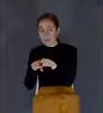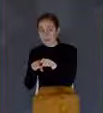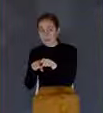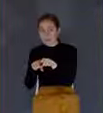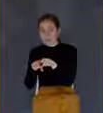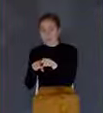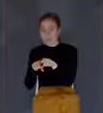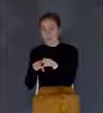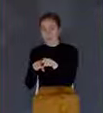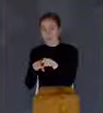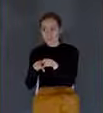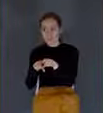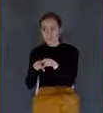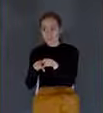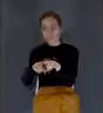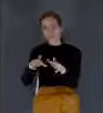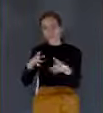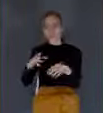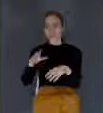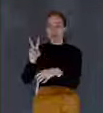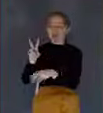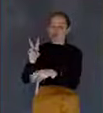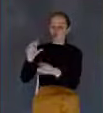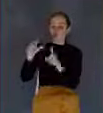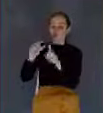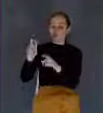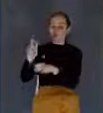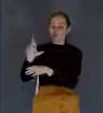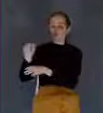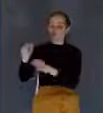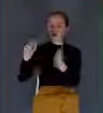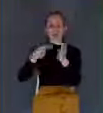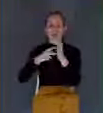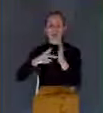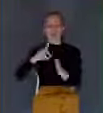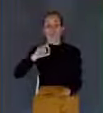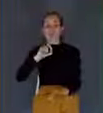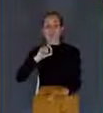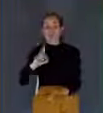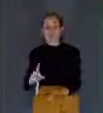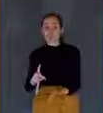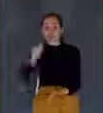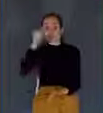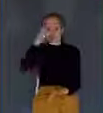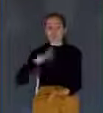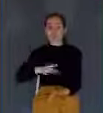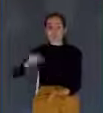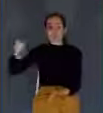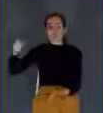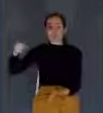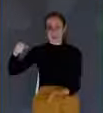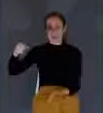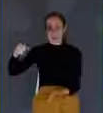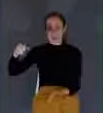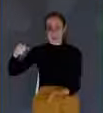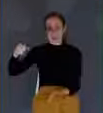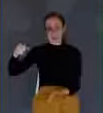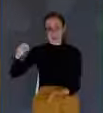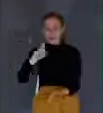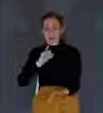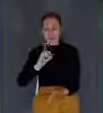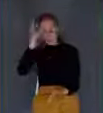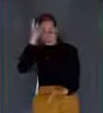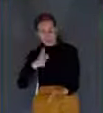truly, truly man, or homo also meaning man, truly